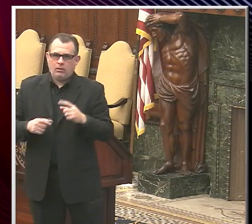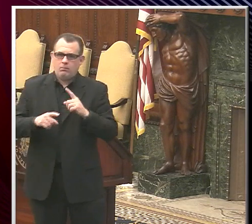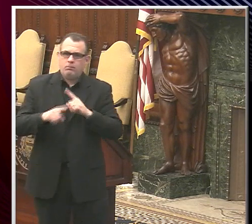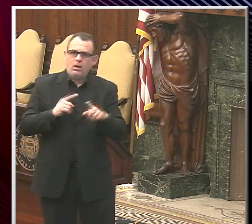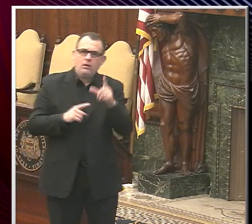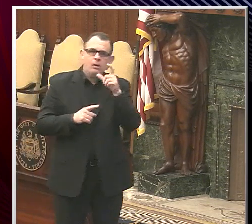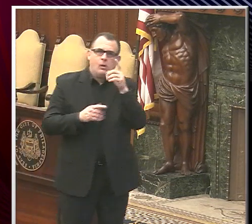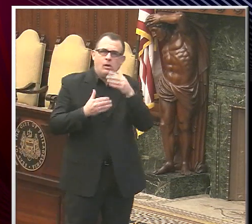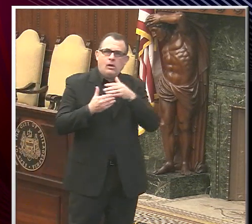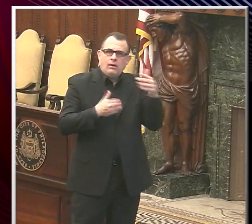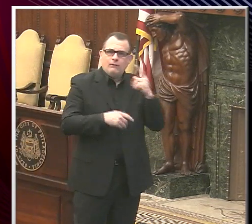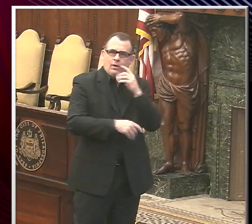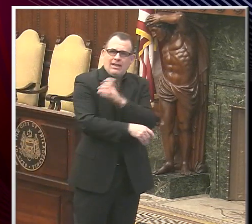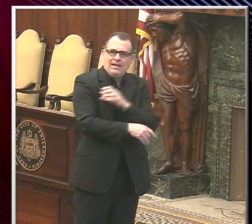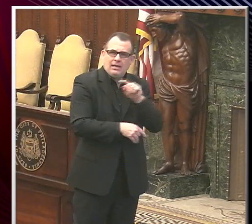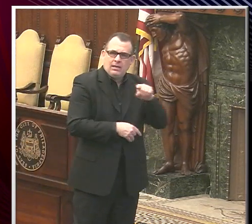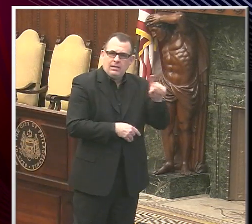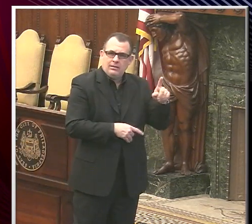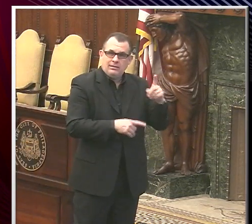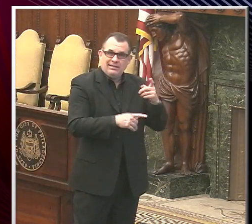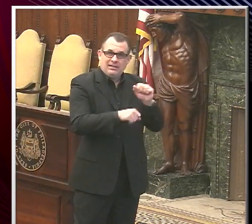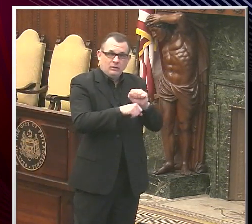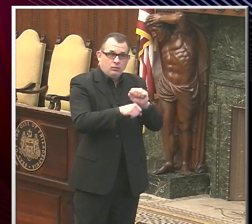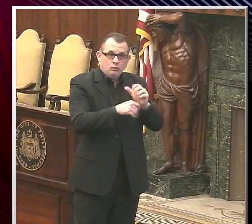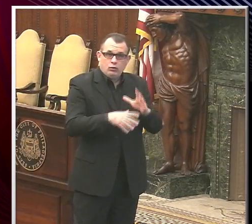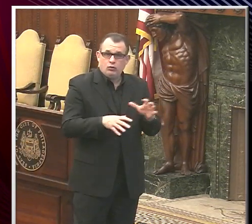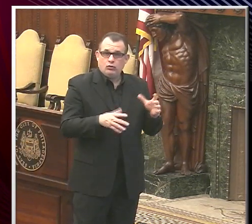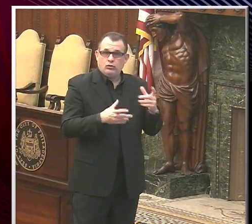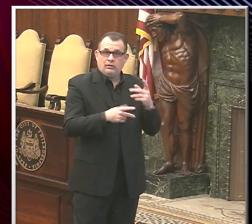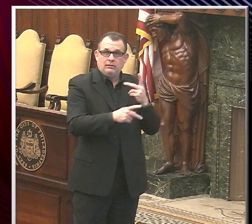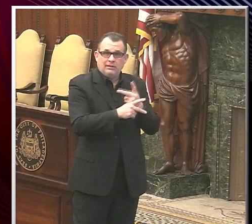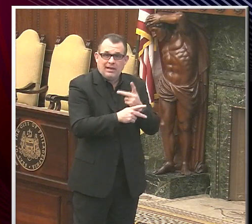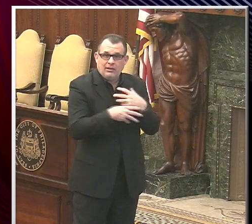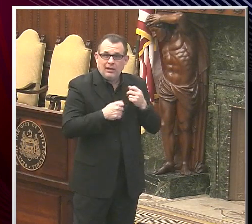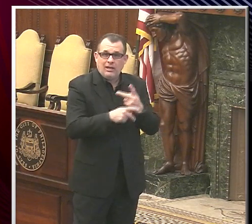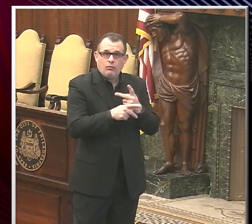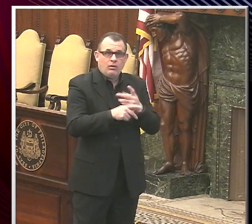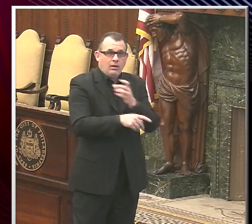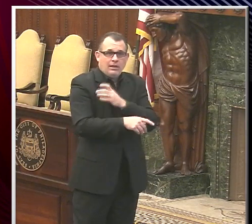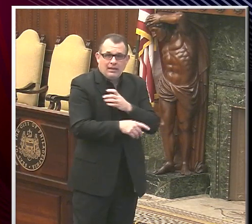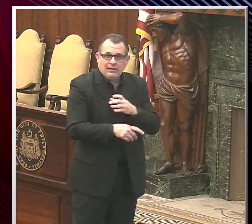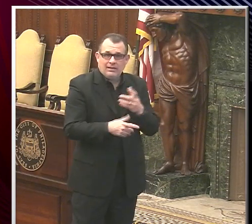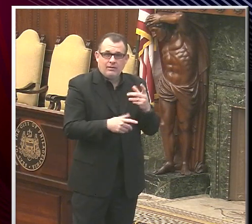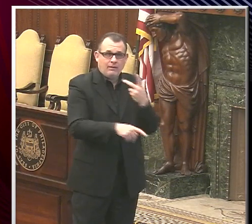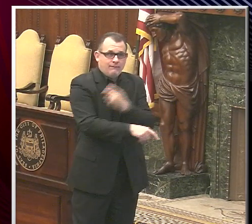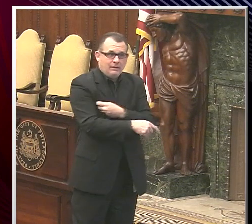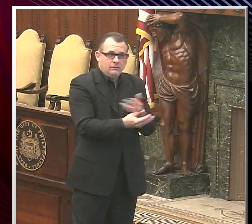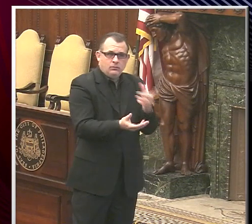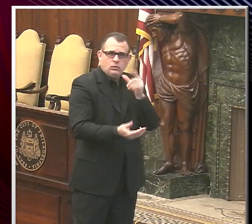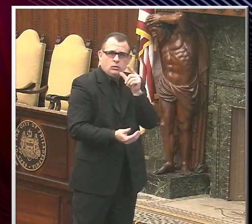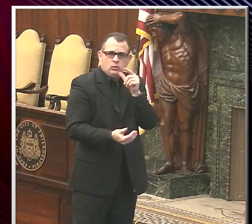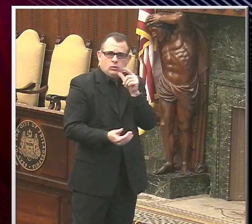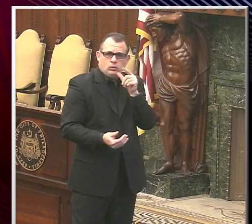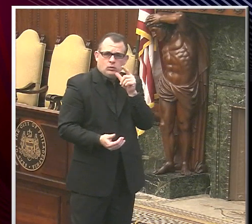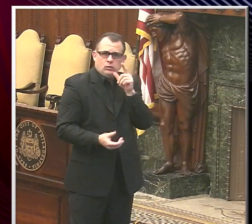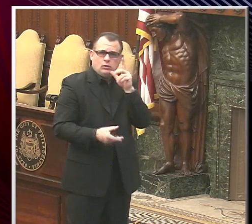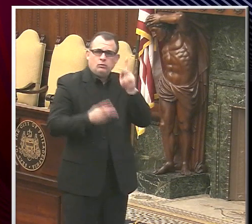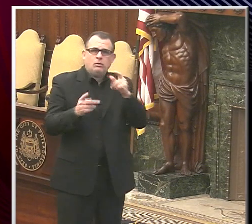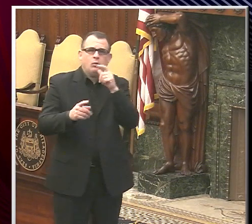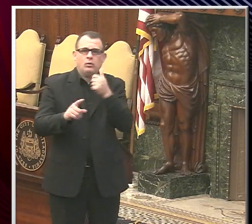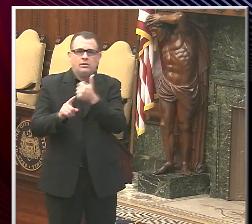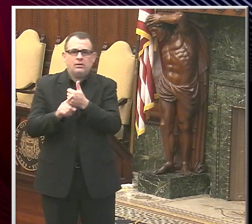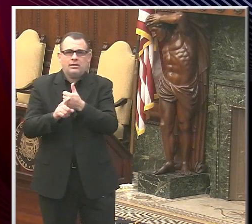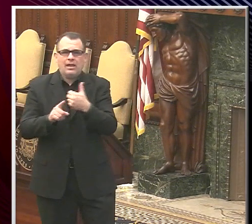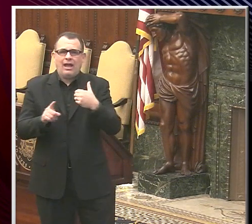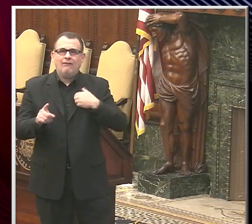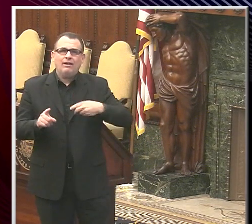predominantly essential workers at those health care or sorry, city clinics? More likely, it's going to be people who have high